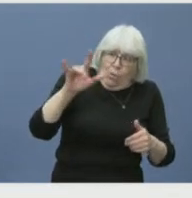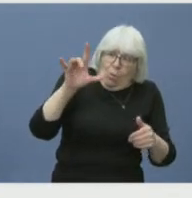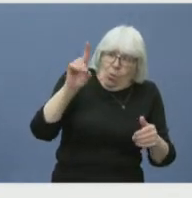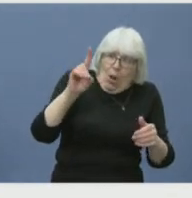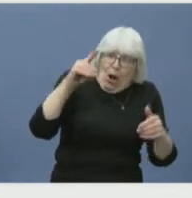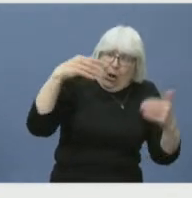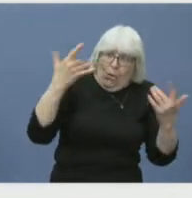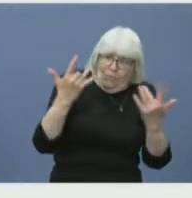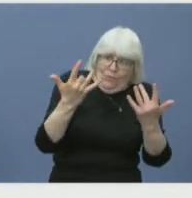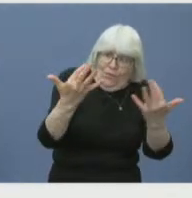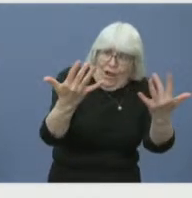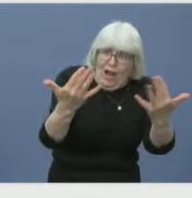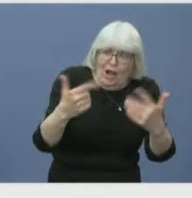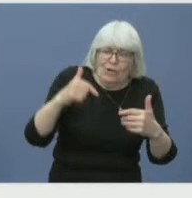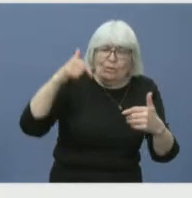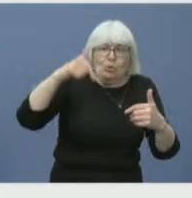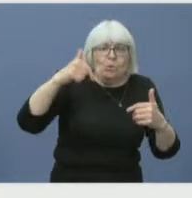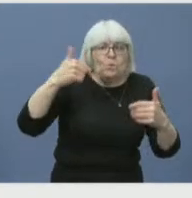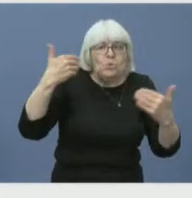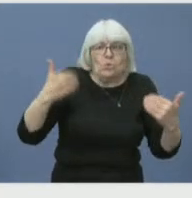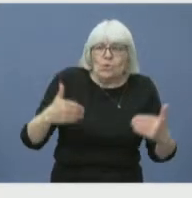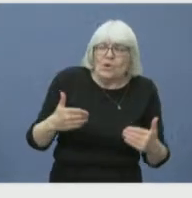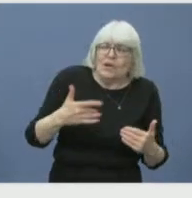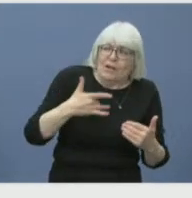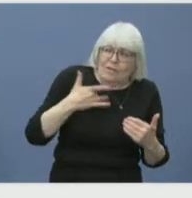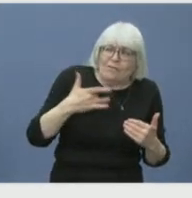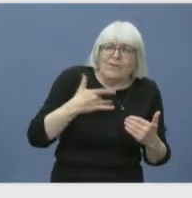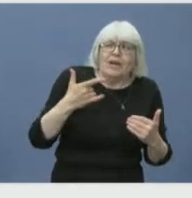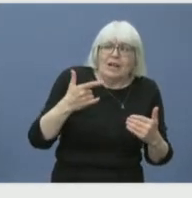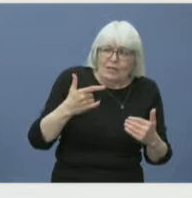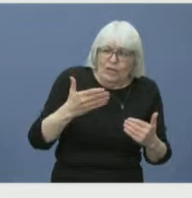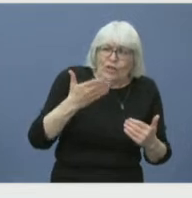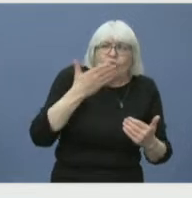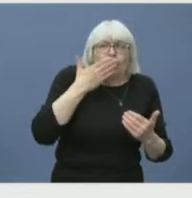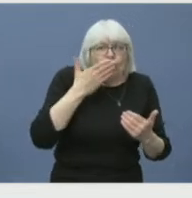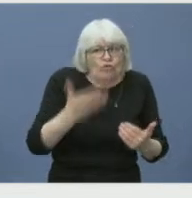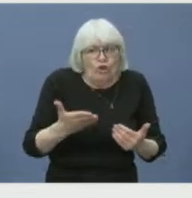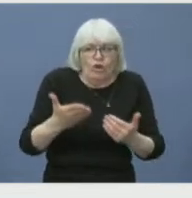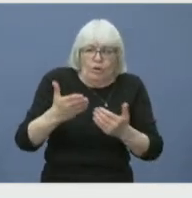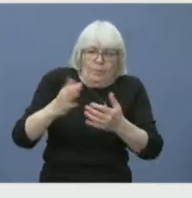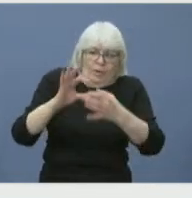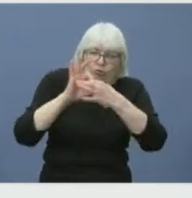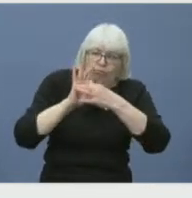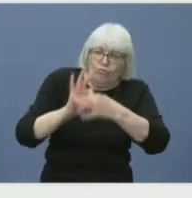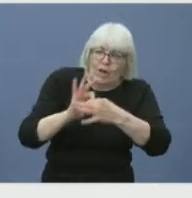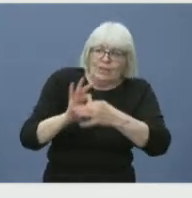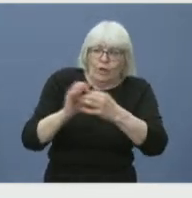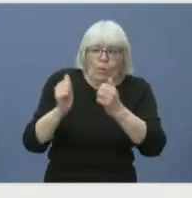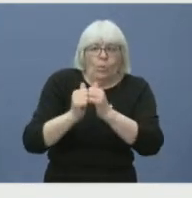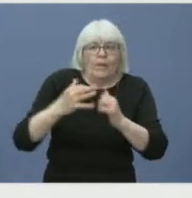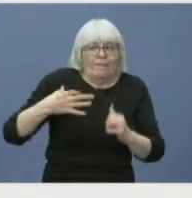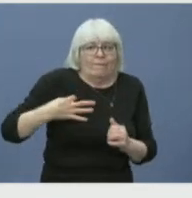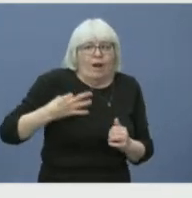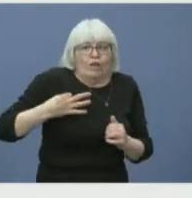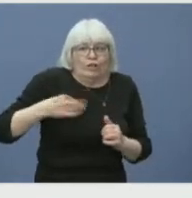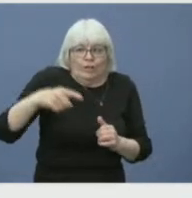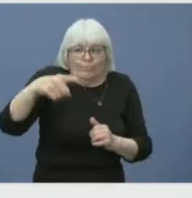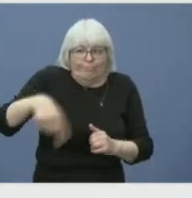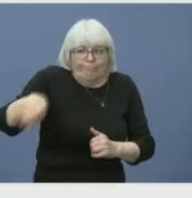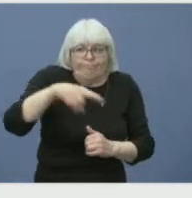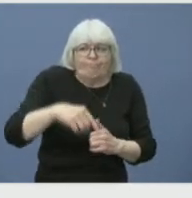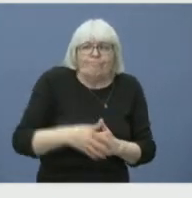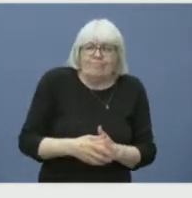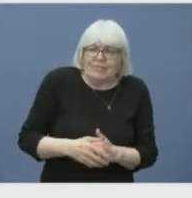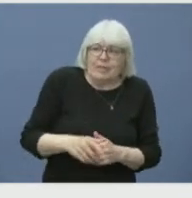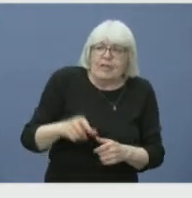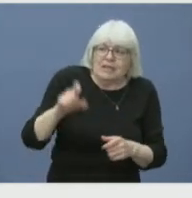that I certainly believe that we can have a stronger relationship with volunteers, and also see an equivalent reimbursement for those